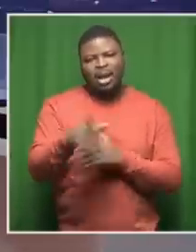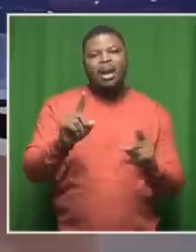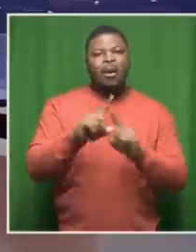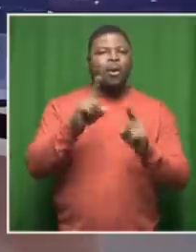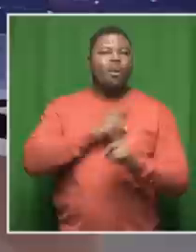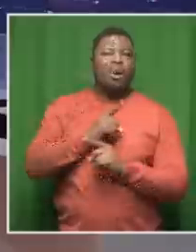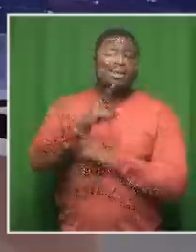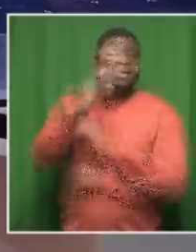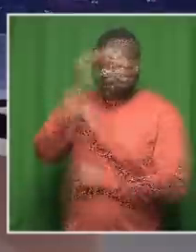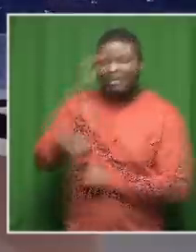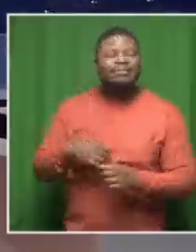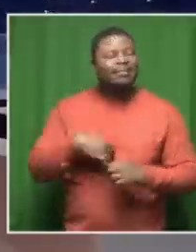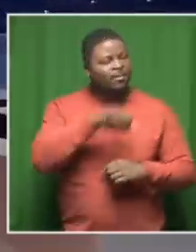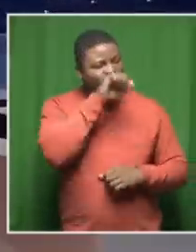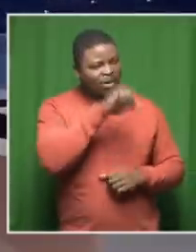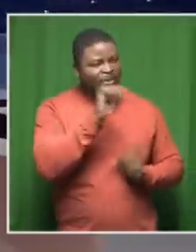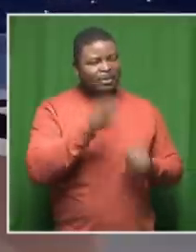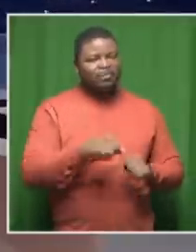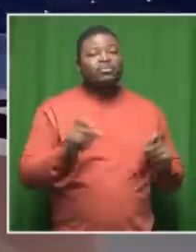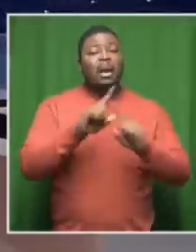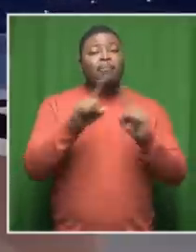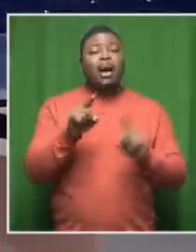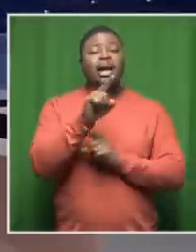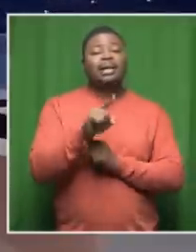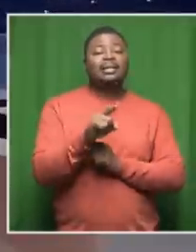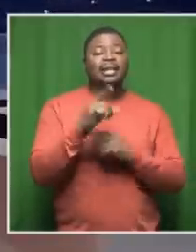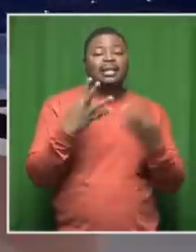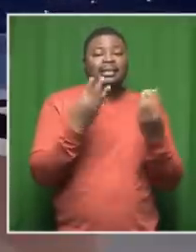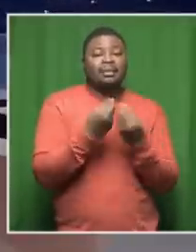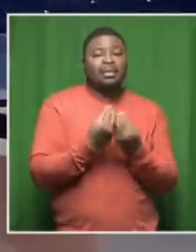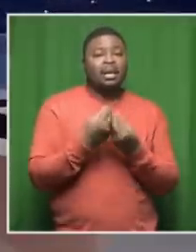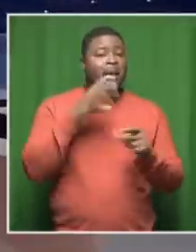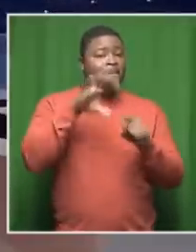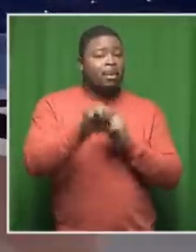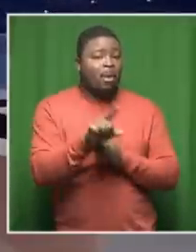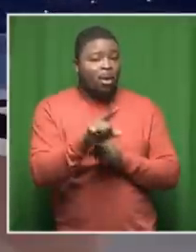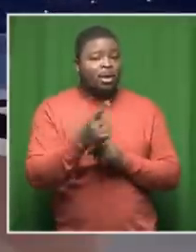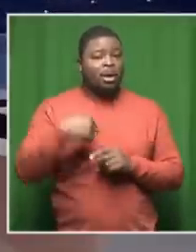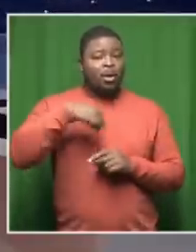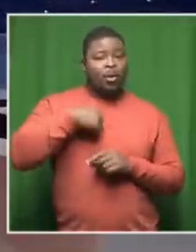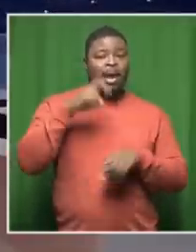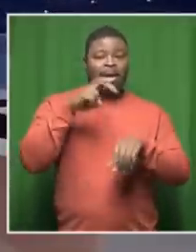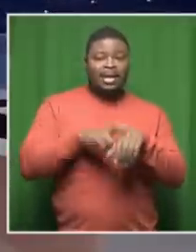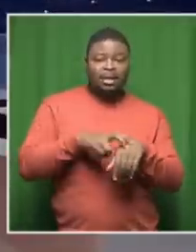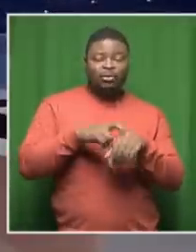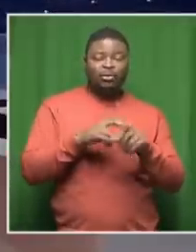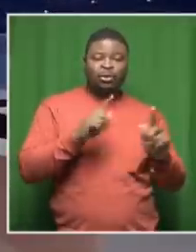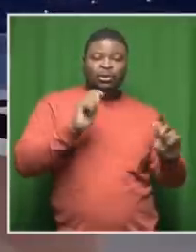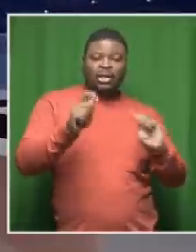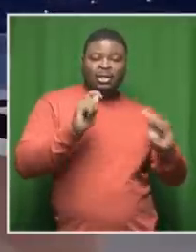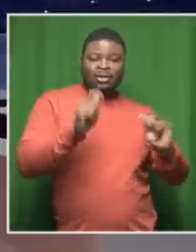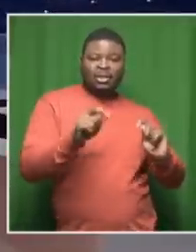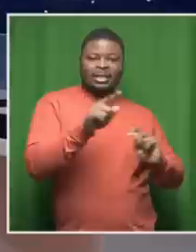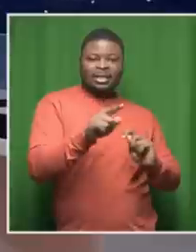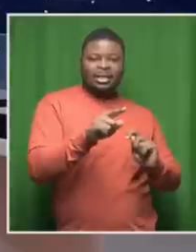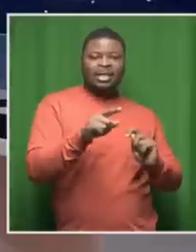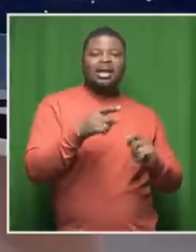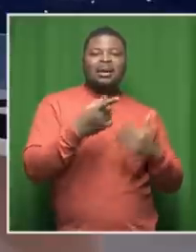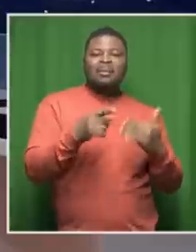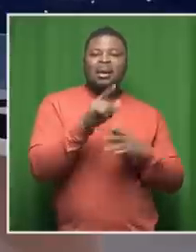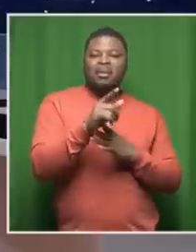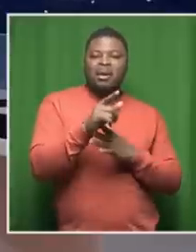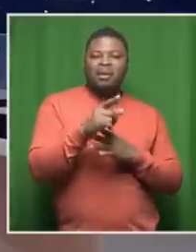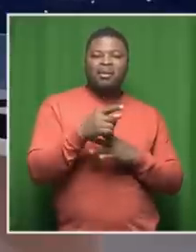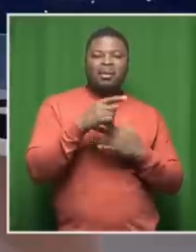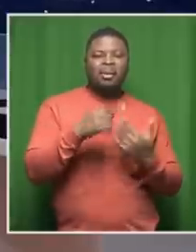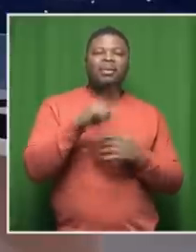an interesting one to go further into okay one thing i also noticed is i think we're going to have to change our graphic system because i saw the bird is there so we've got to chase